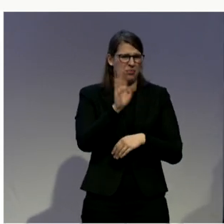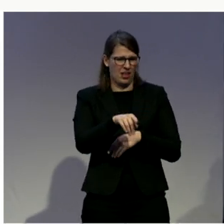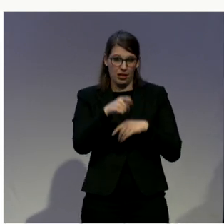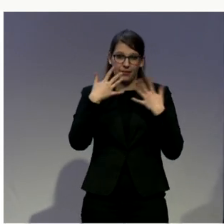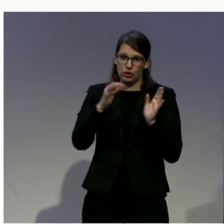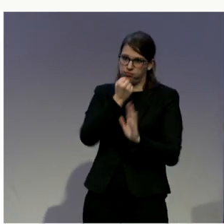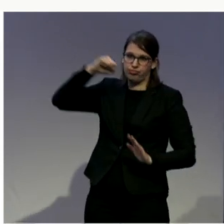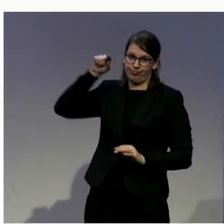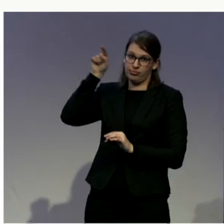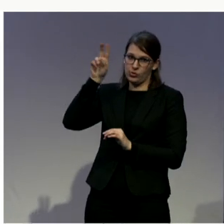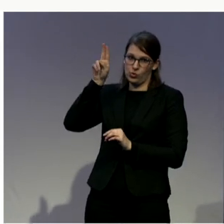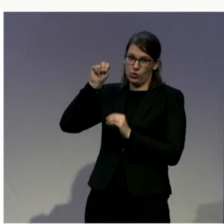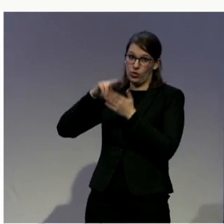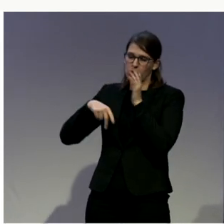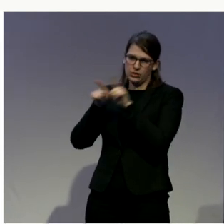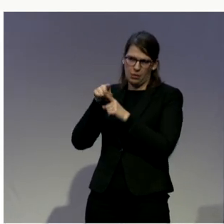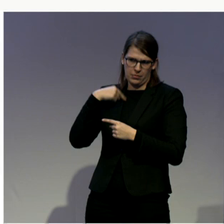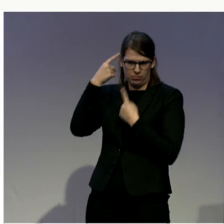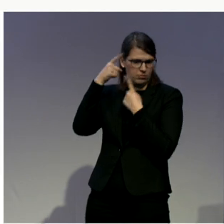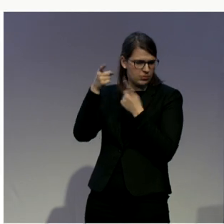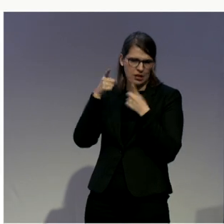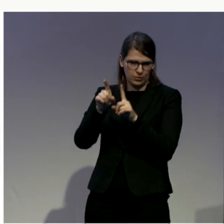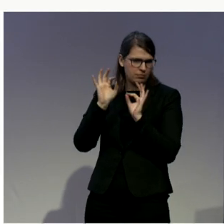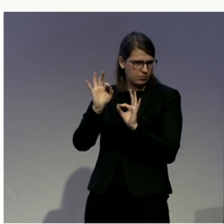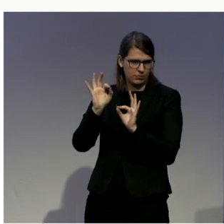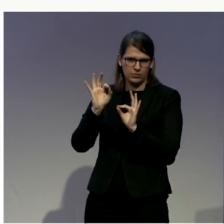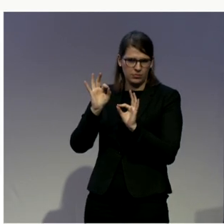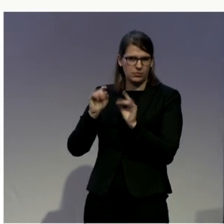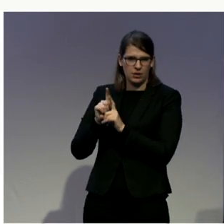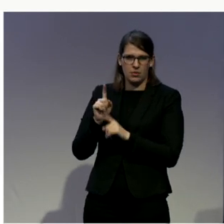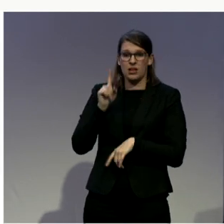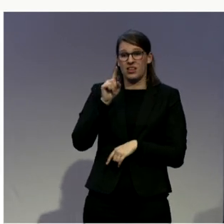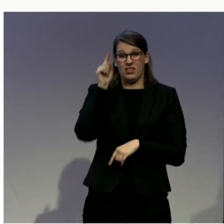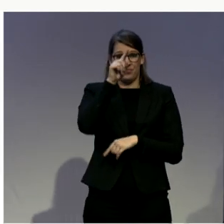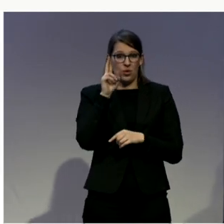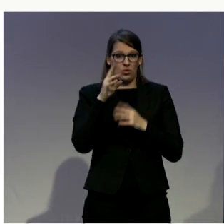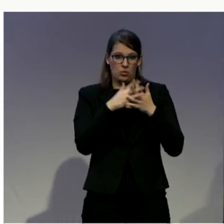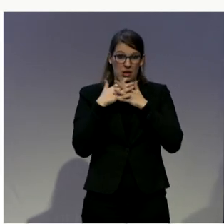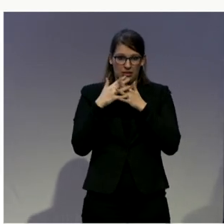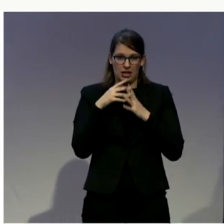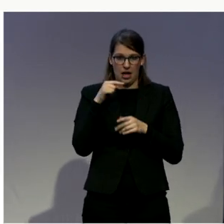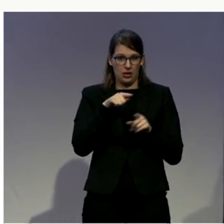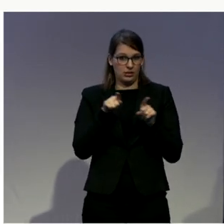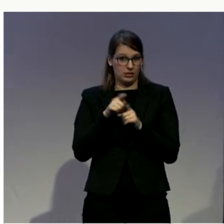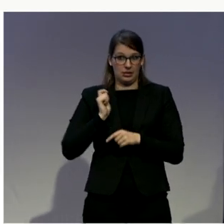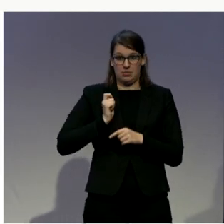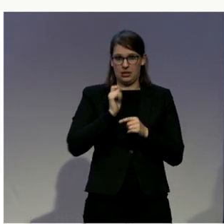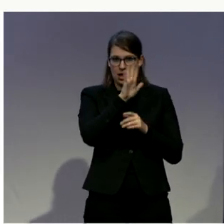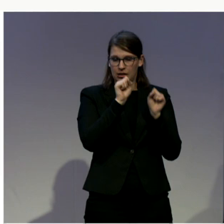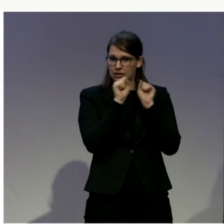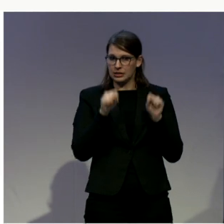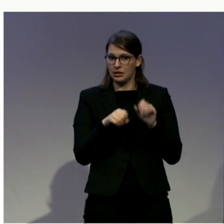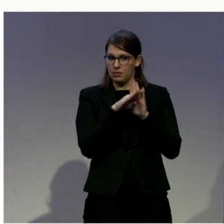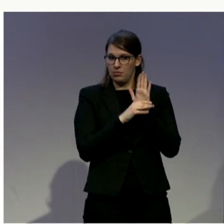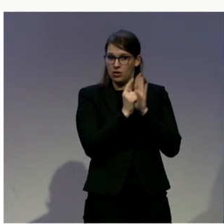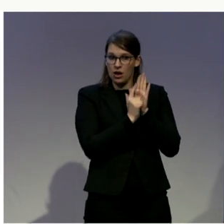I agree with you on that point. Um, it's interesting in the United States, the way our criminal law works is most crimes you have to have both